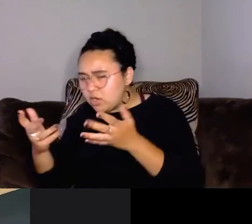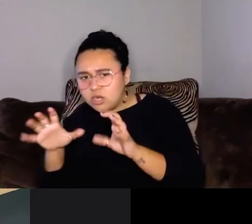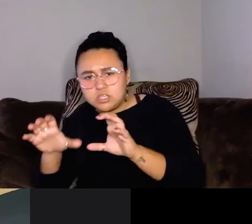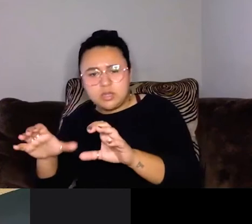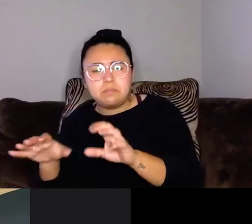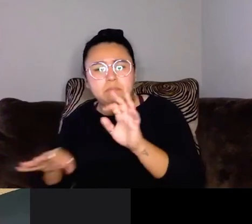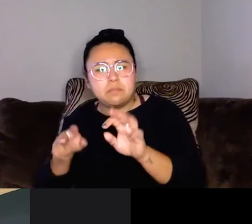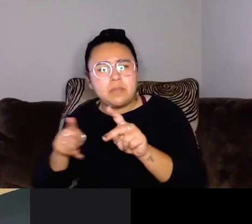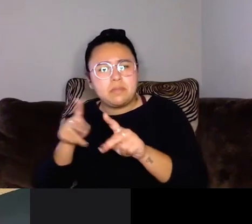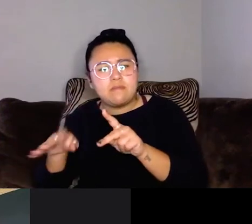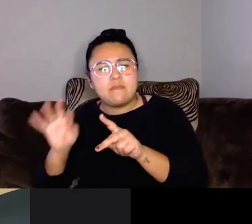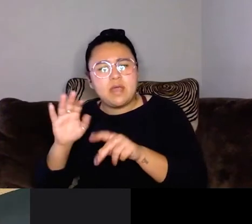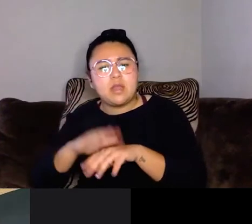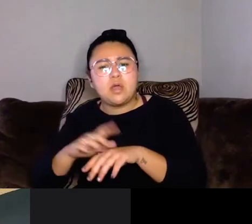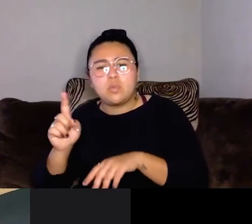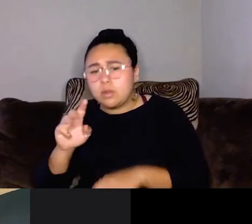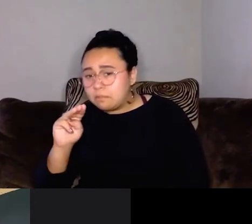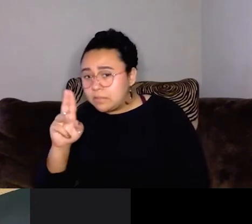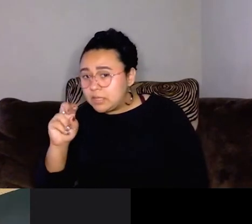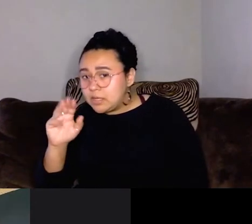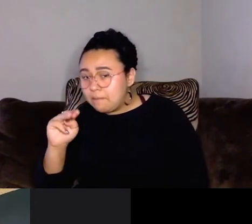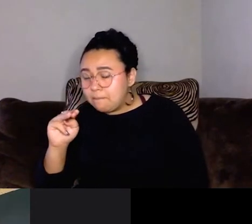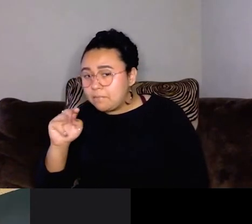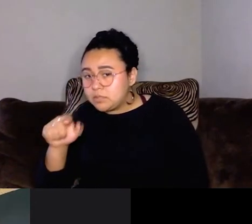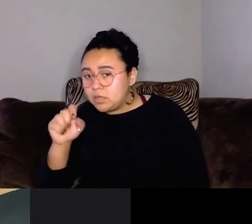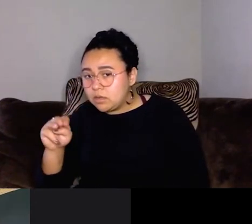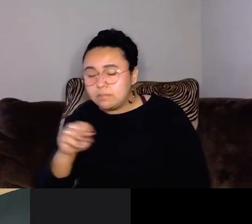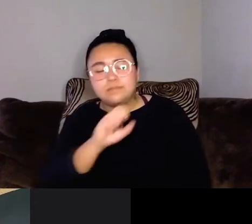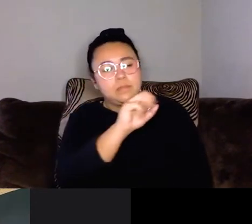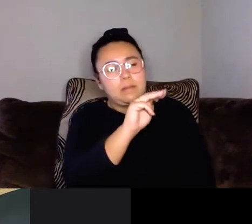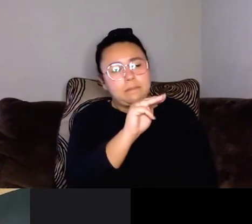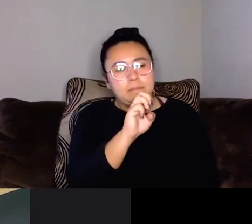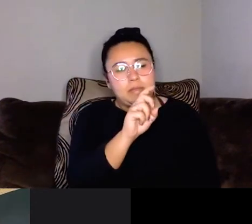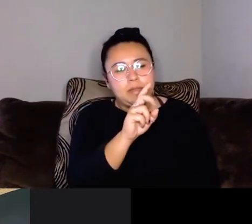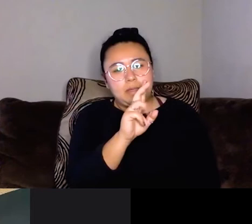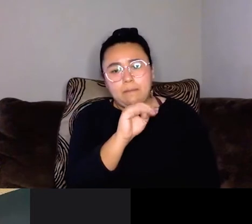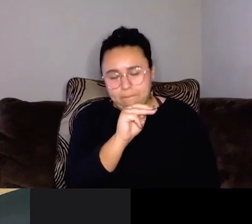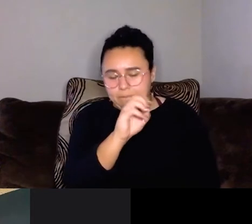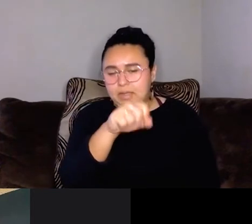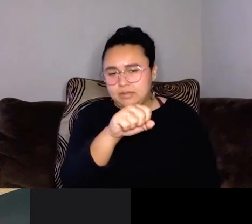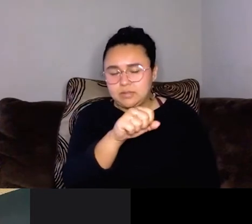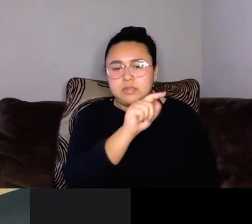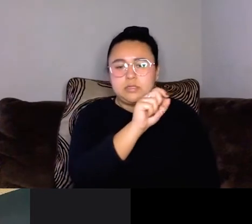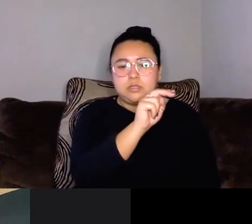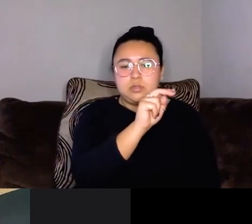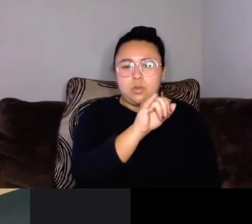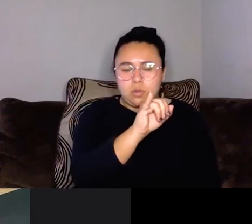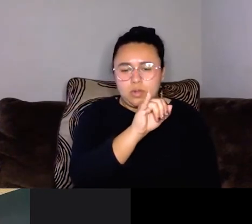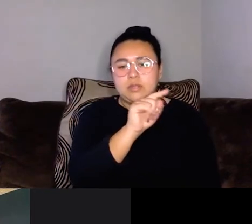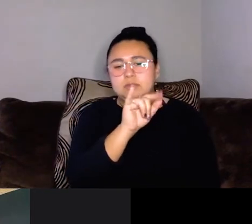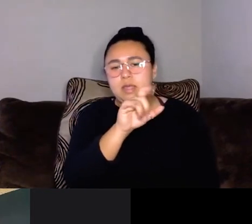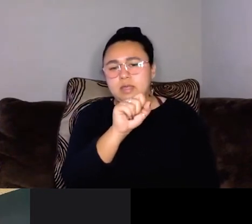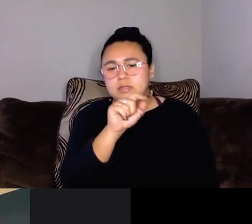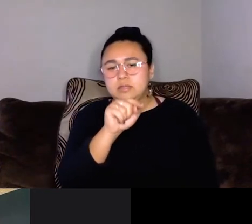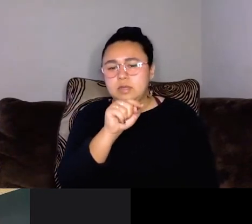mostly on medium.com. Yeah. Medium. It's a Tony tells that medium.com. Tony, what else are you doing that